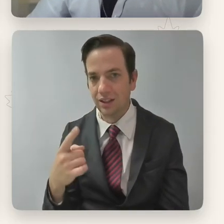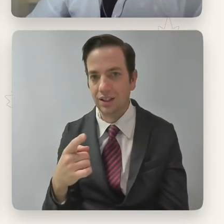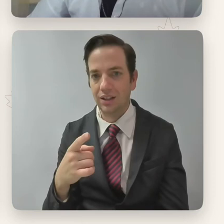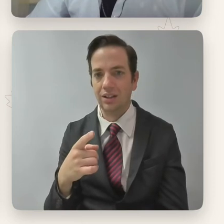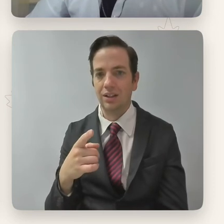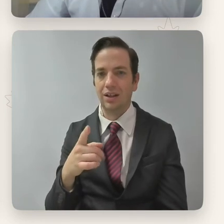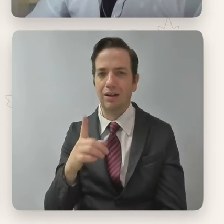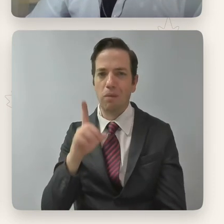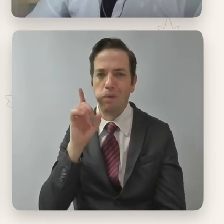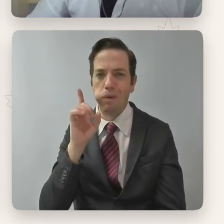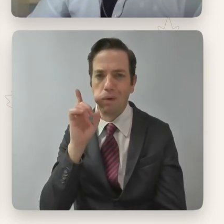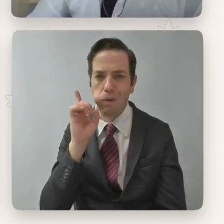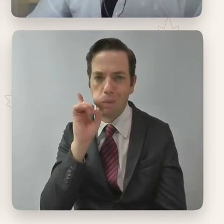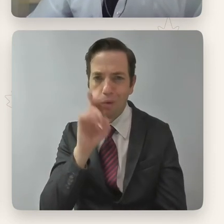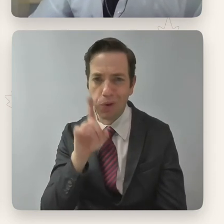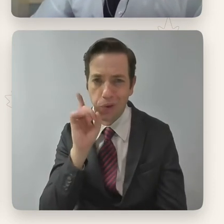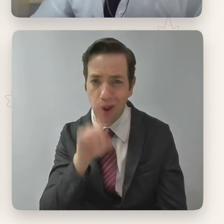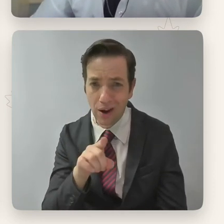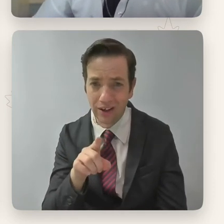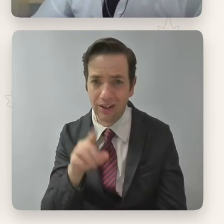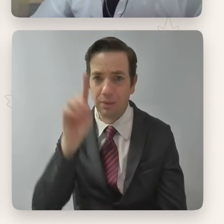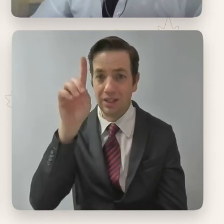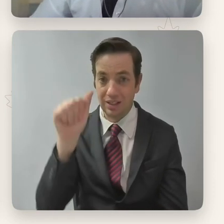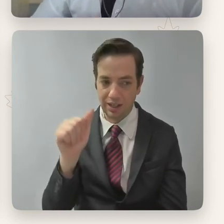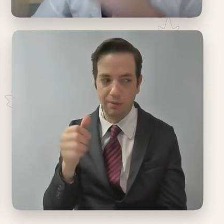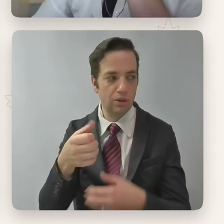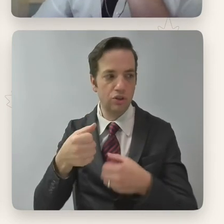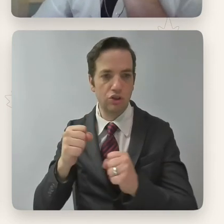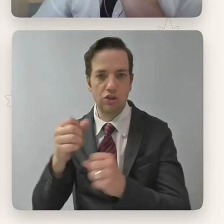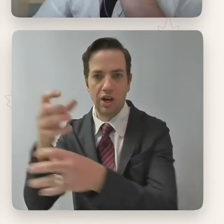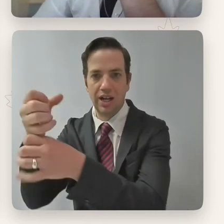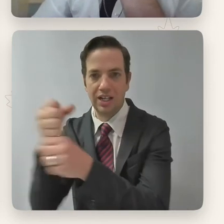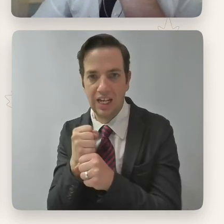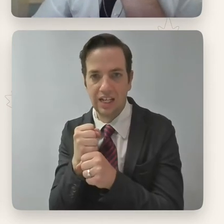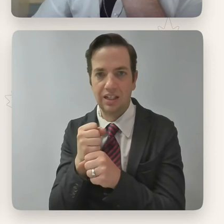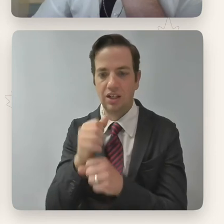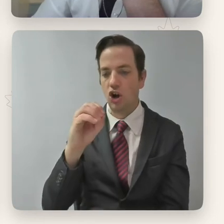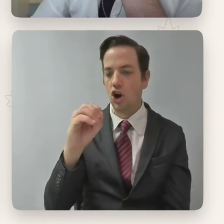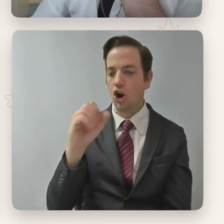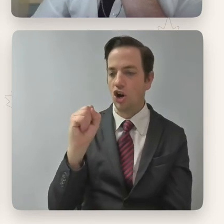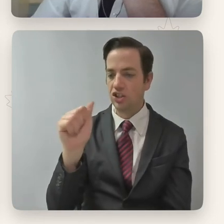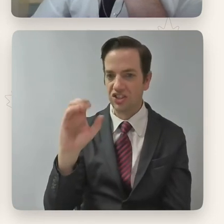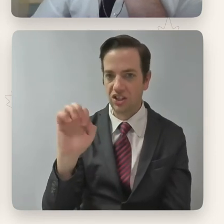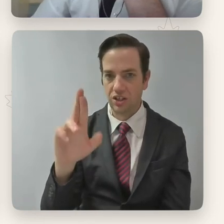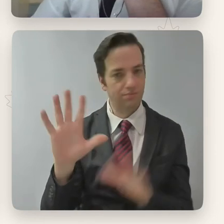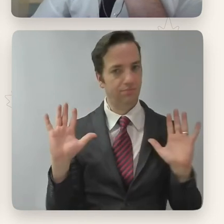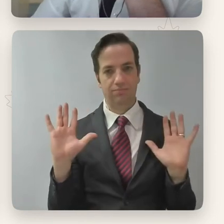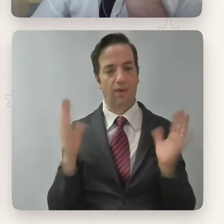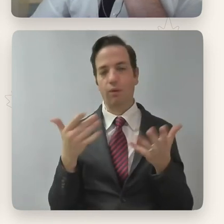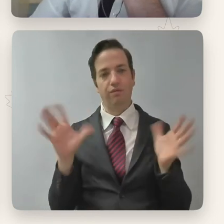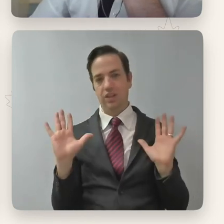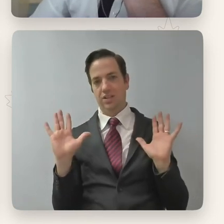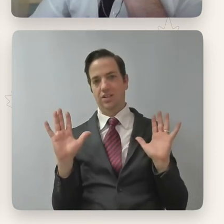are over, you know what I mean? I think that that's just like, it's gauche, you know what I mean? And I don't think that,